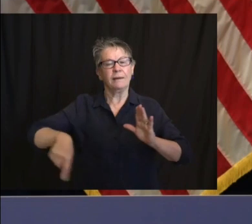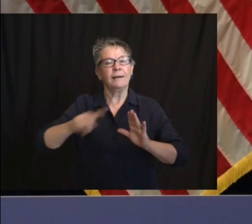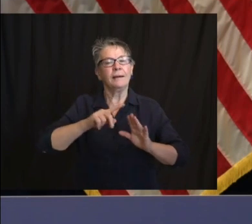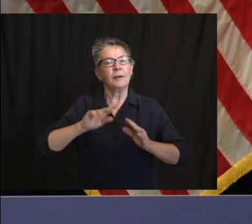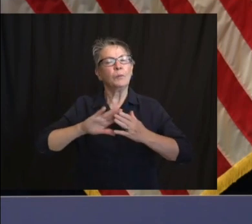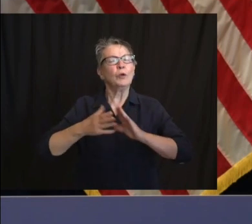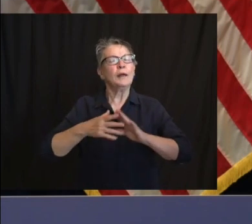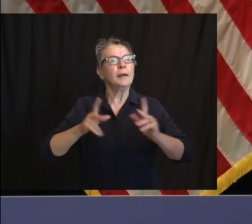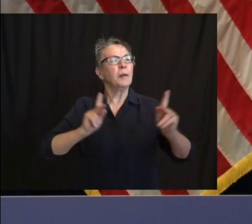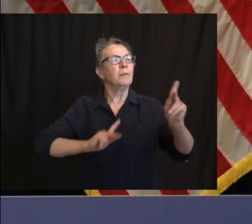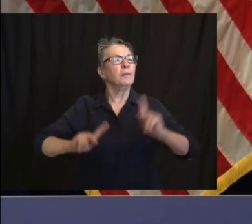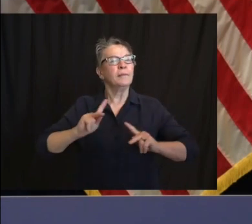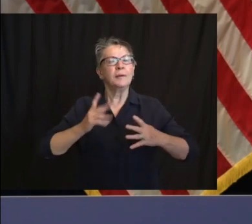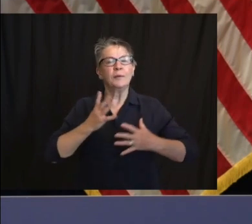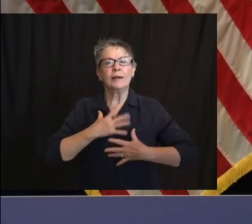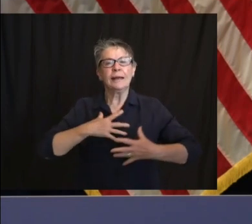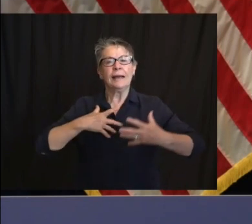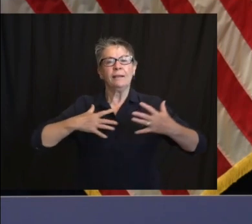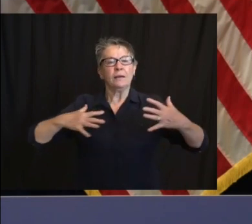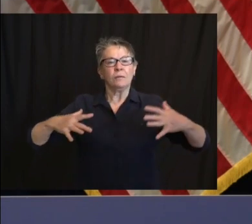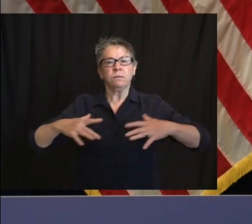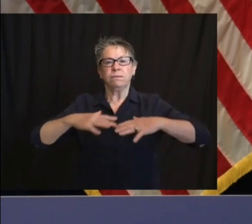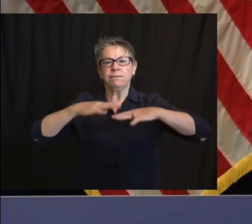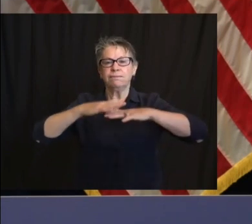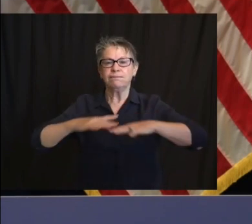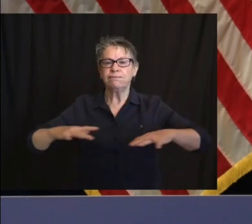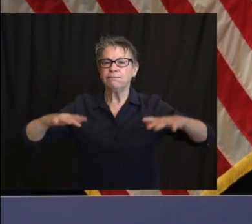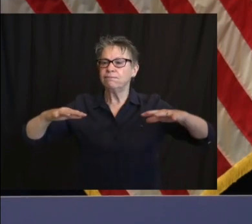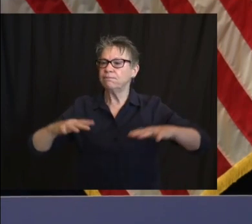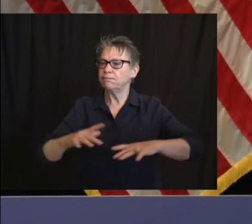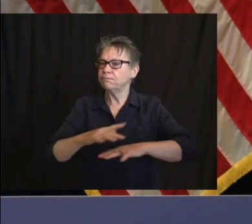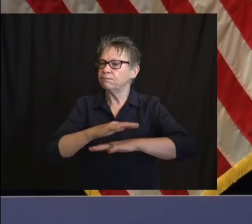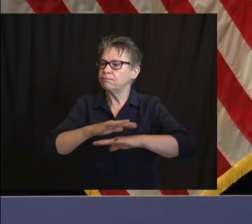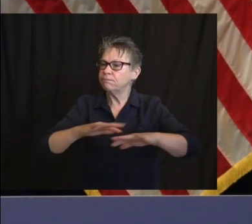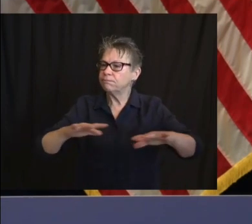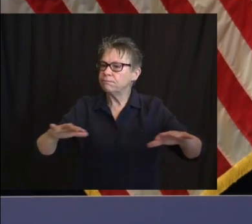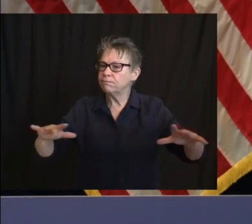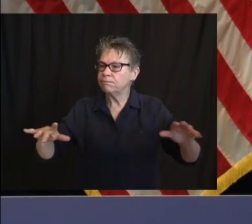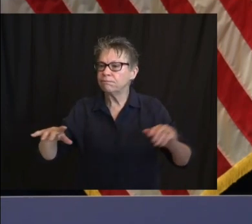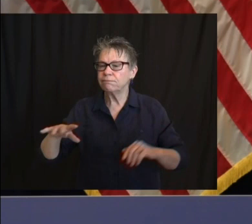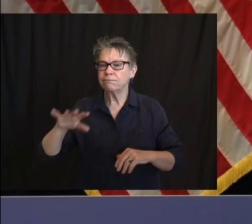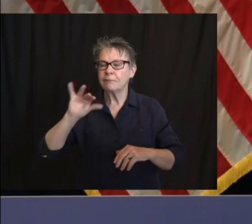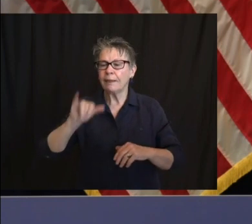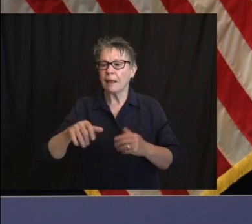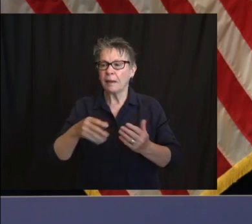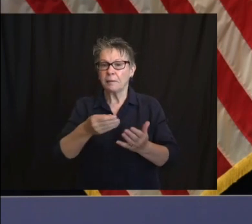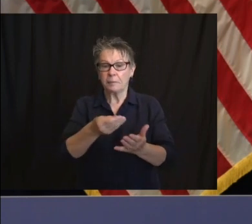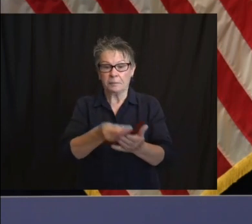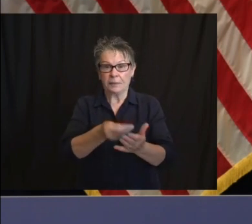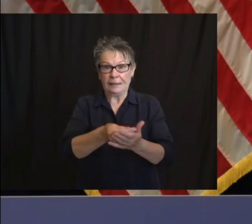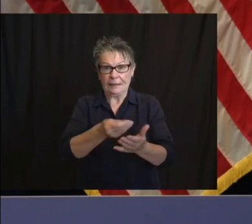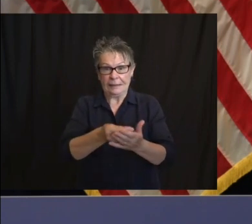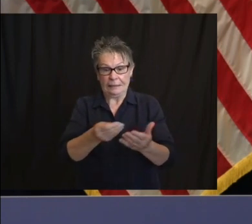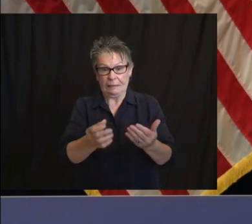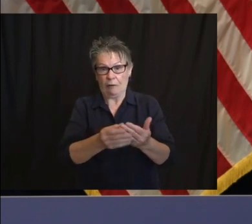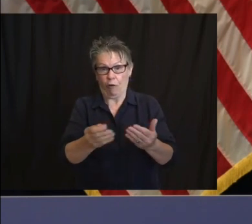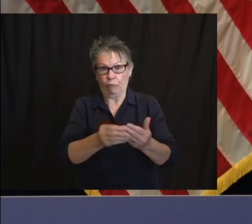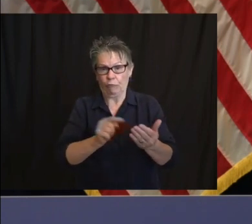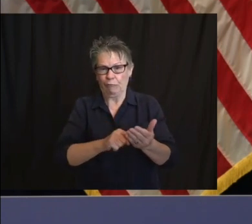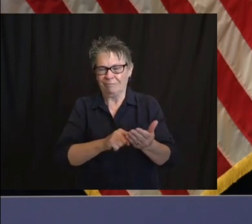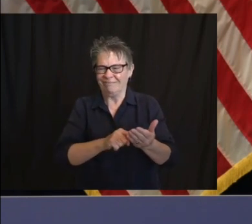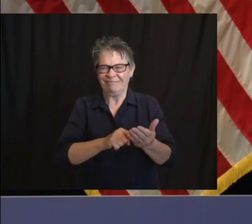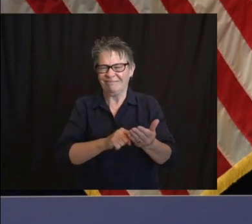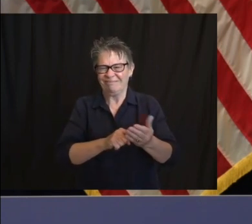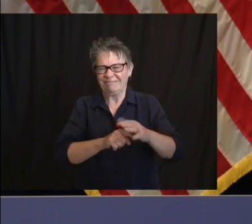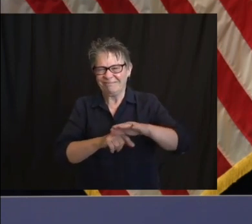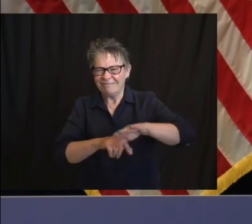attacks less of material concerns, and I don't make light of the material loss, but more, and frankly, in a